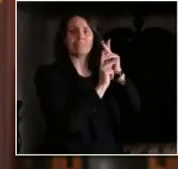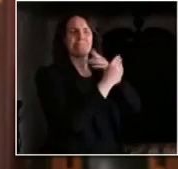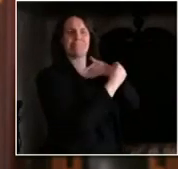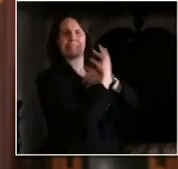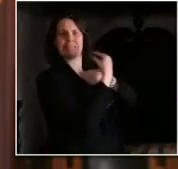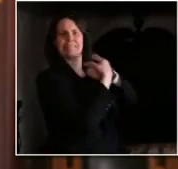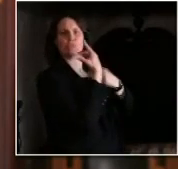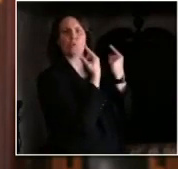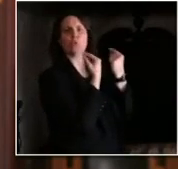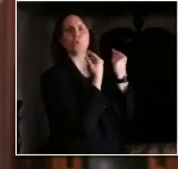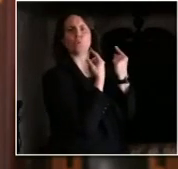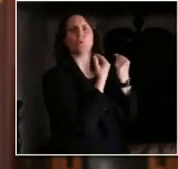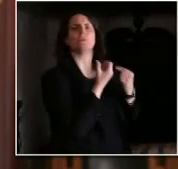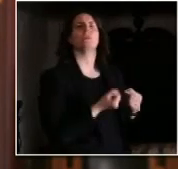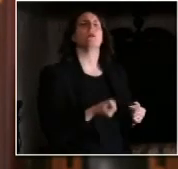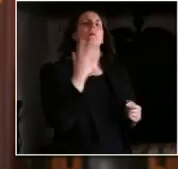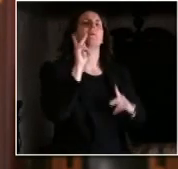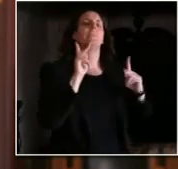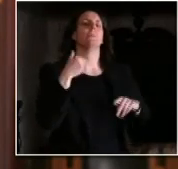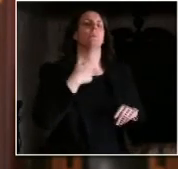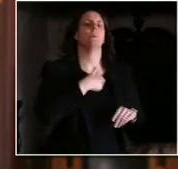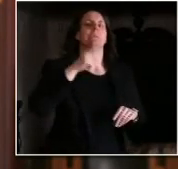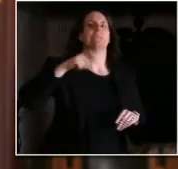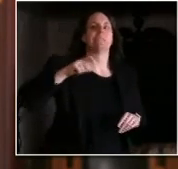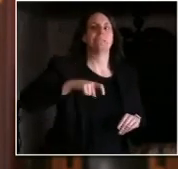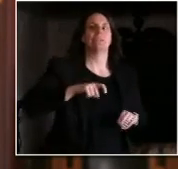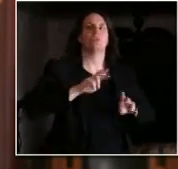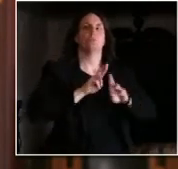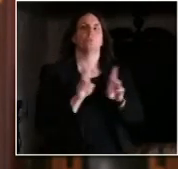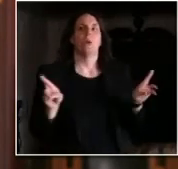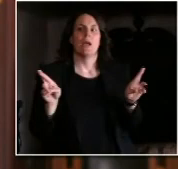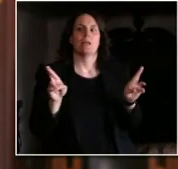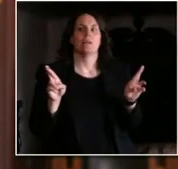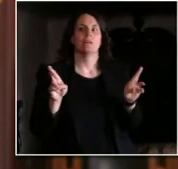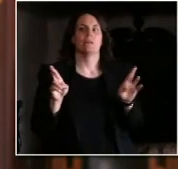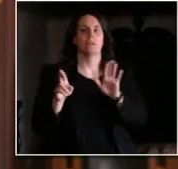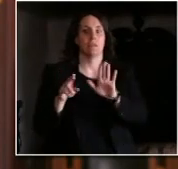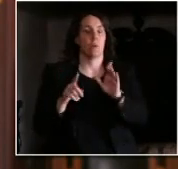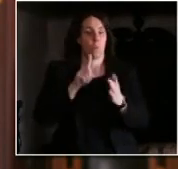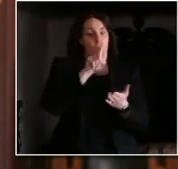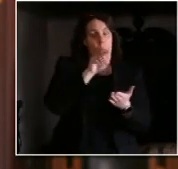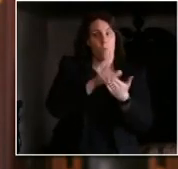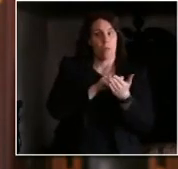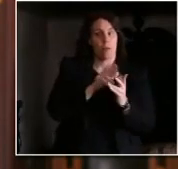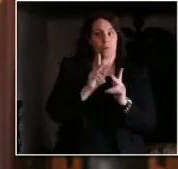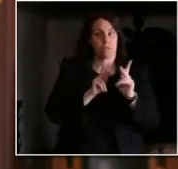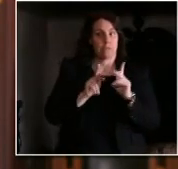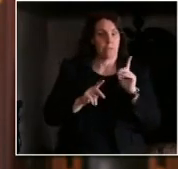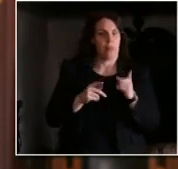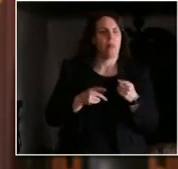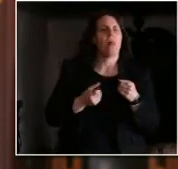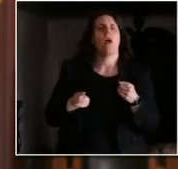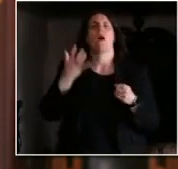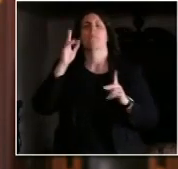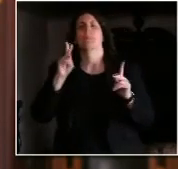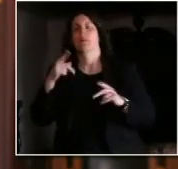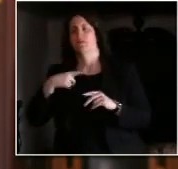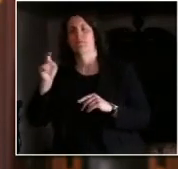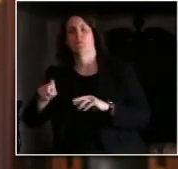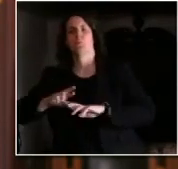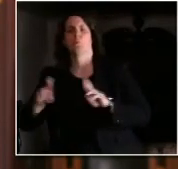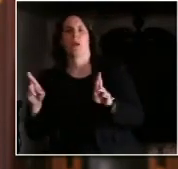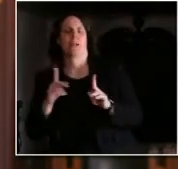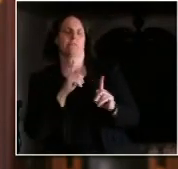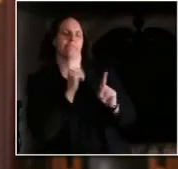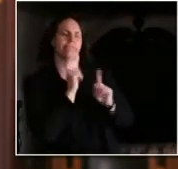many contact tracers per thousand people in your state etc there are you know various models and formulas around how to think about this and